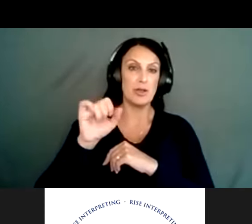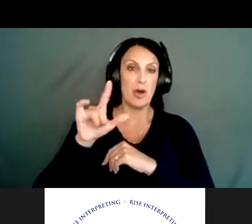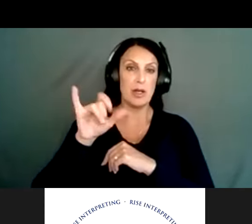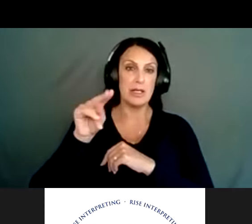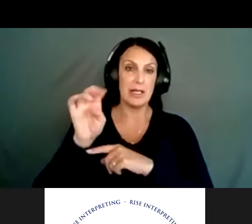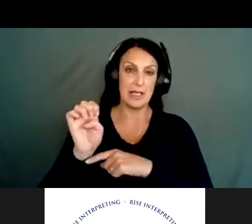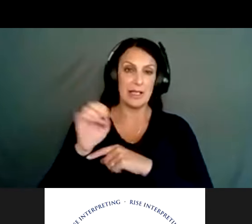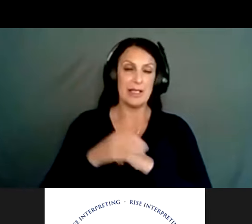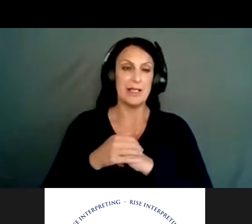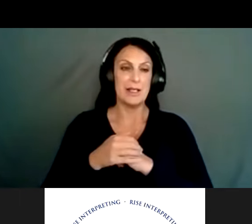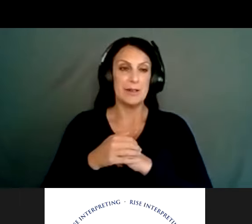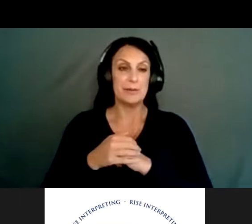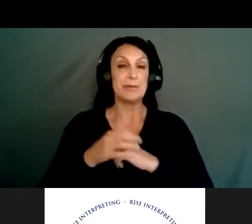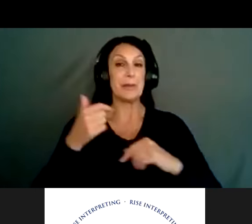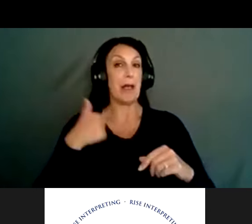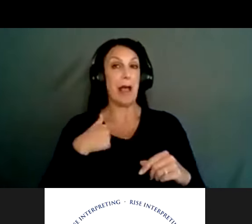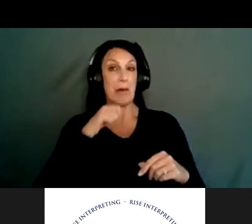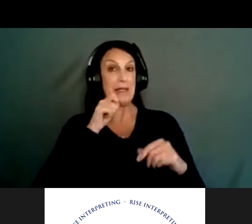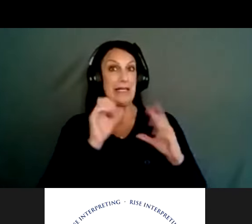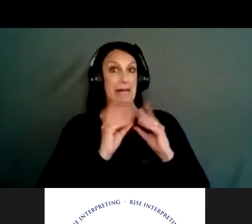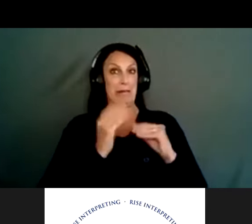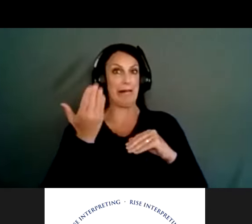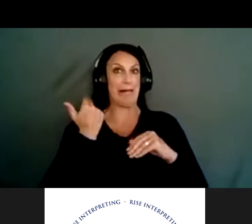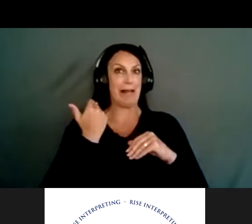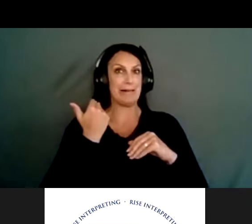I wasn't at the last meeting. So maybe Jocelyn and share.